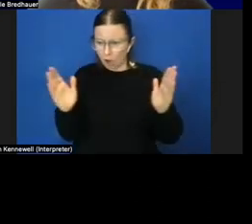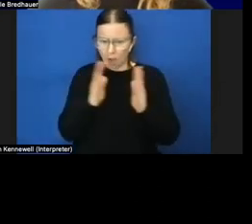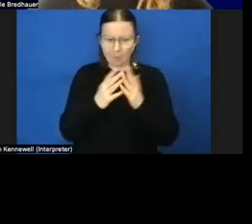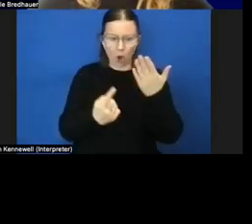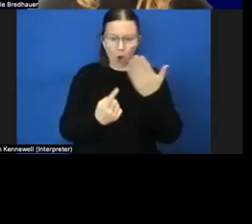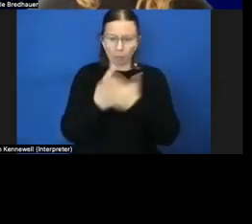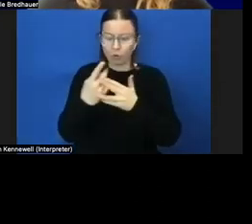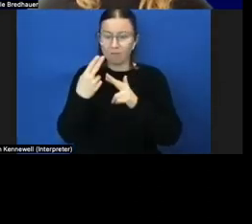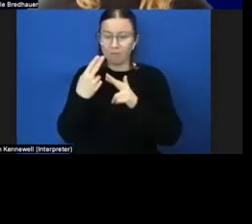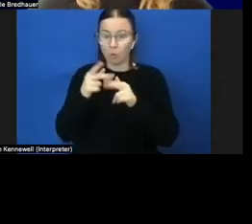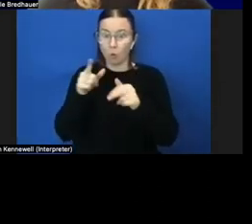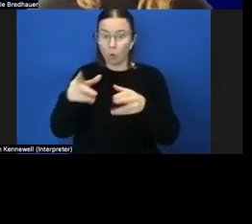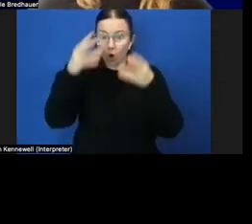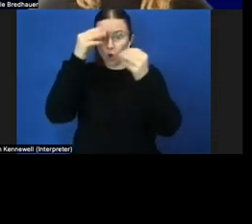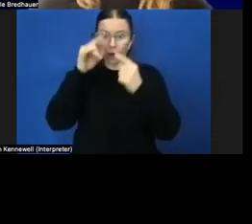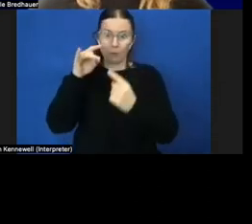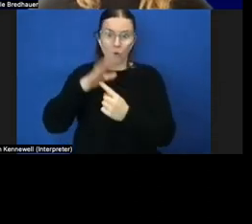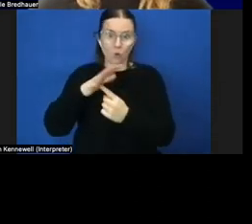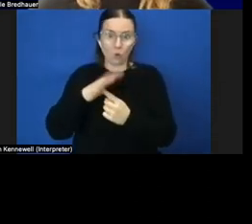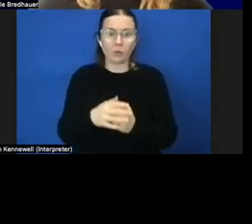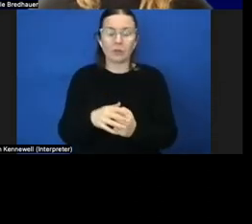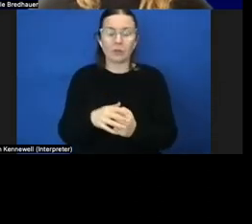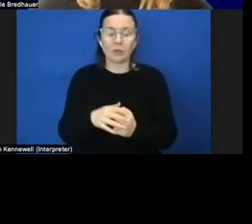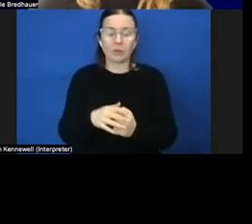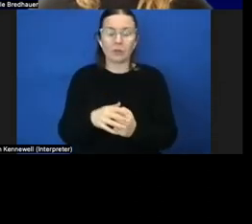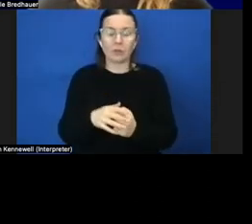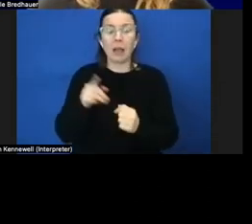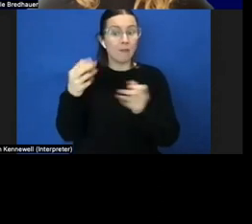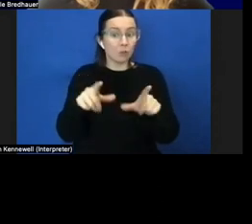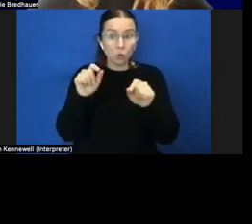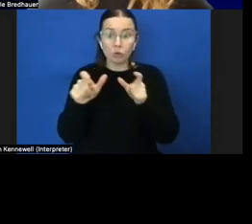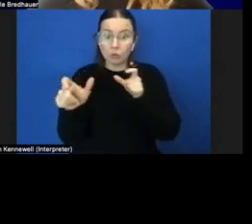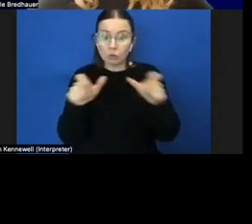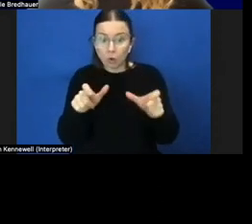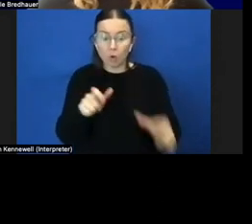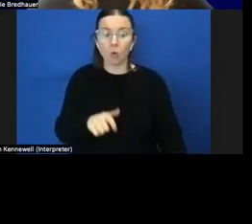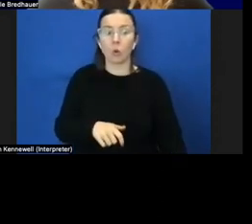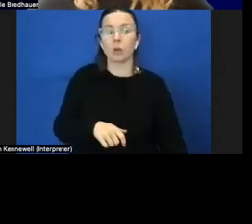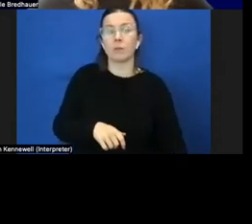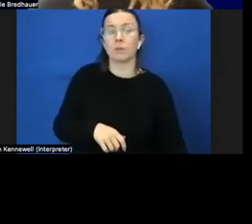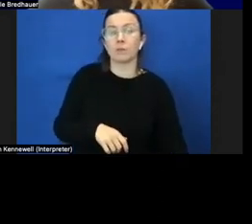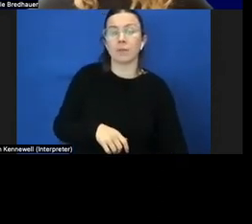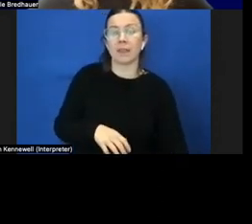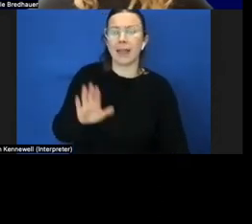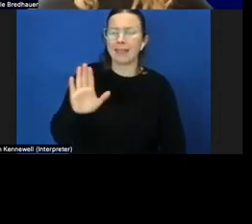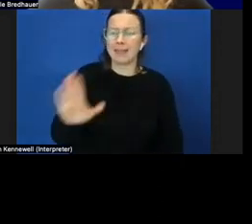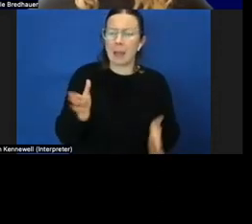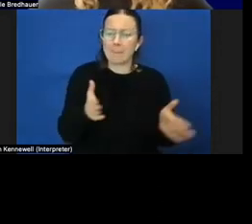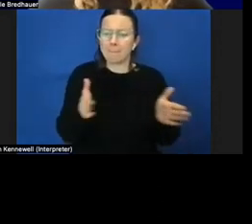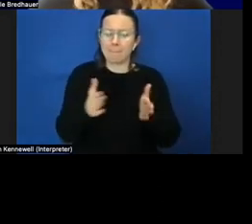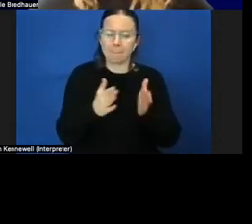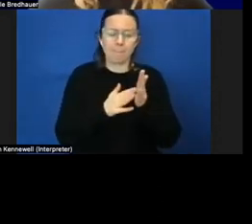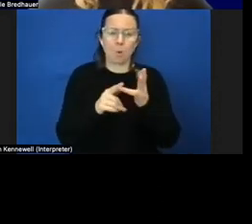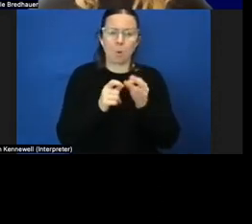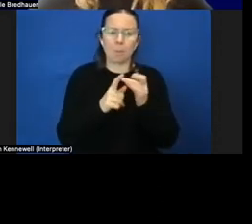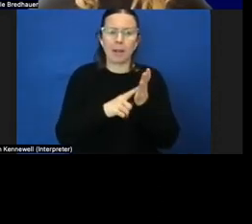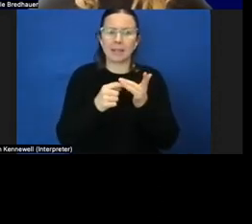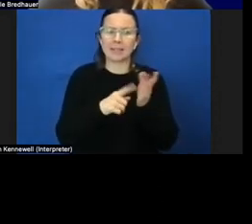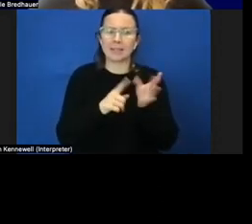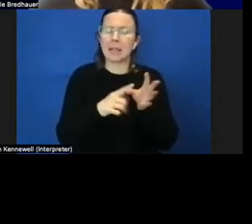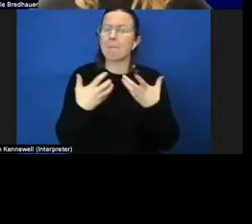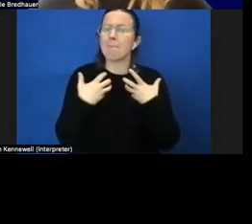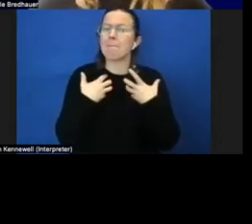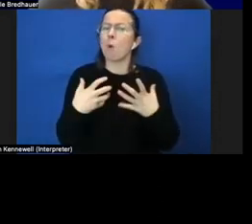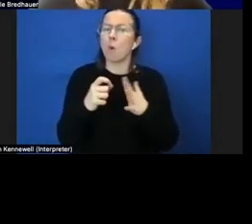that they have choice and control um their mobility is typically more passive so